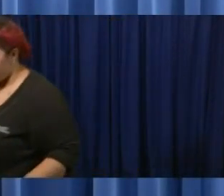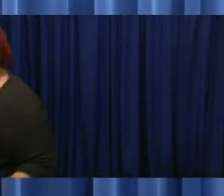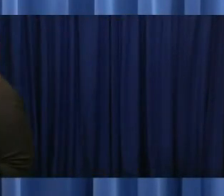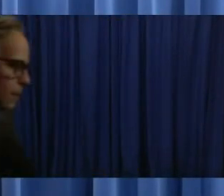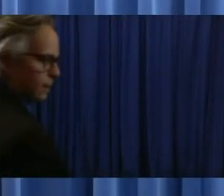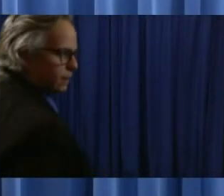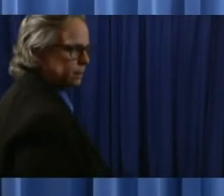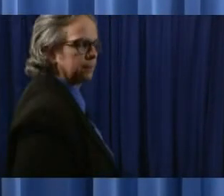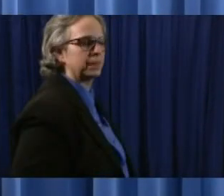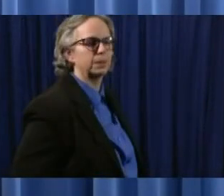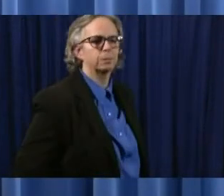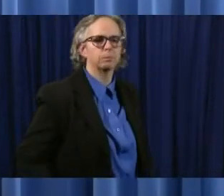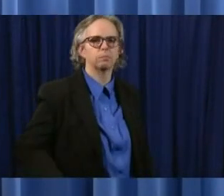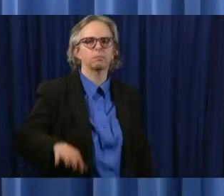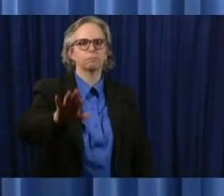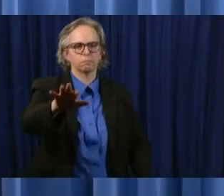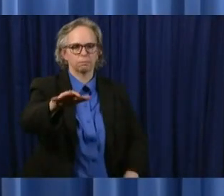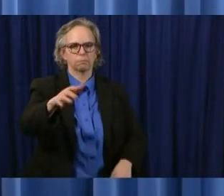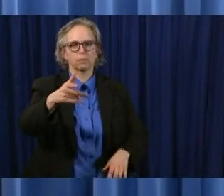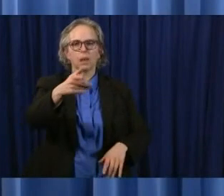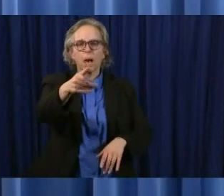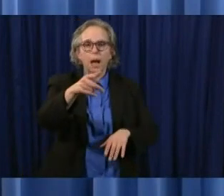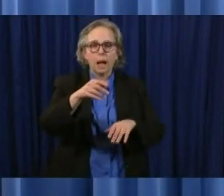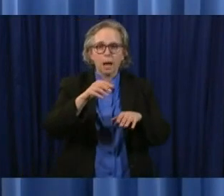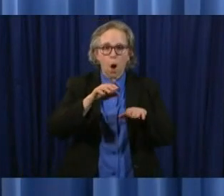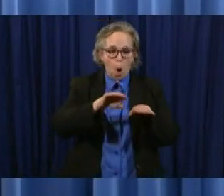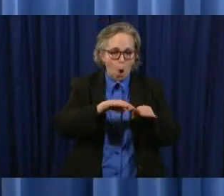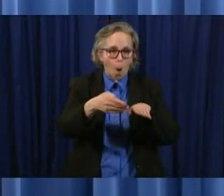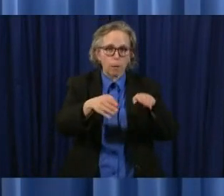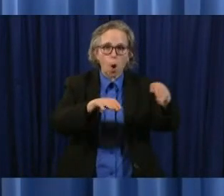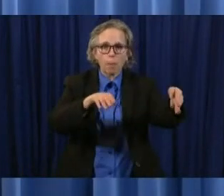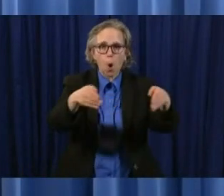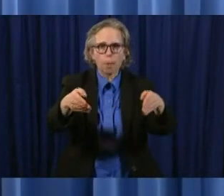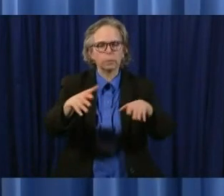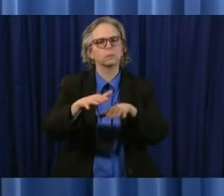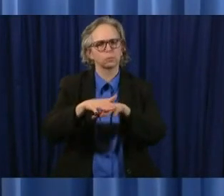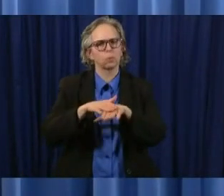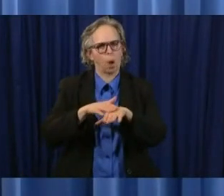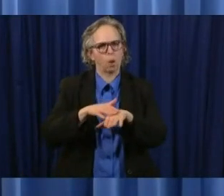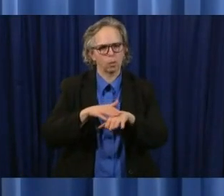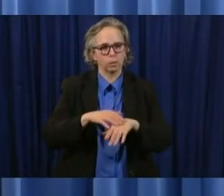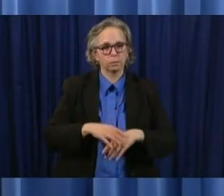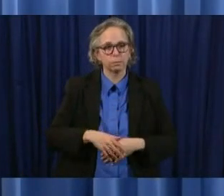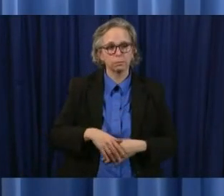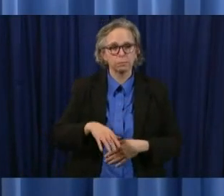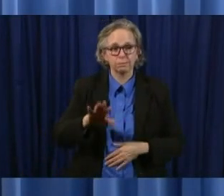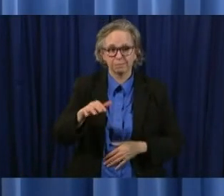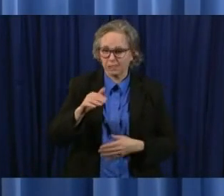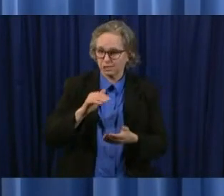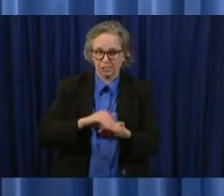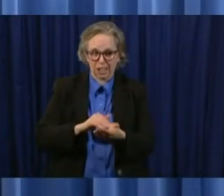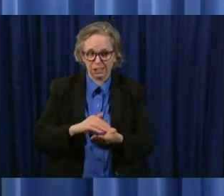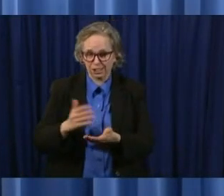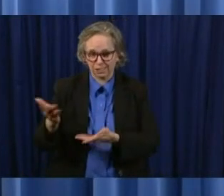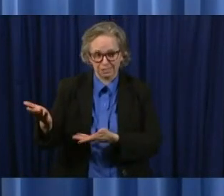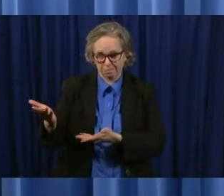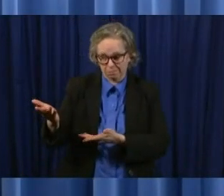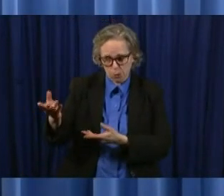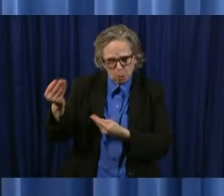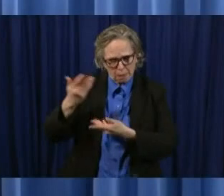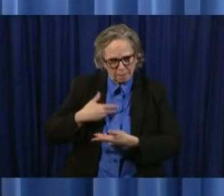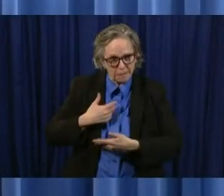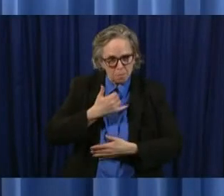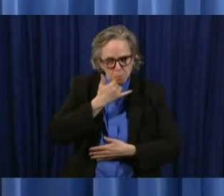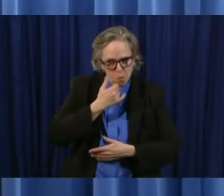dr acton has said um you know and she can correct me here which is fine uh you know we're talking about two to three weeks